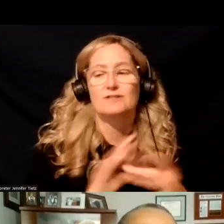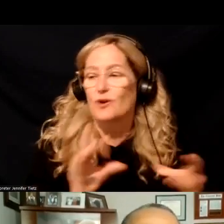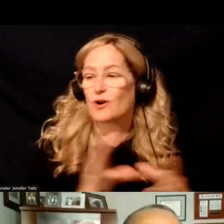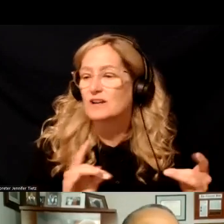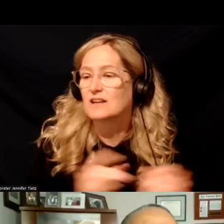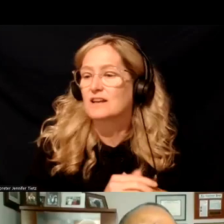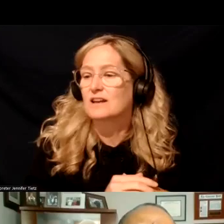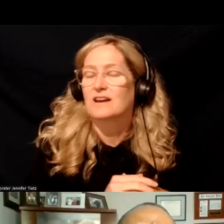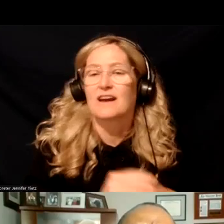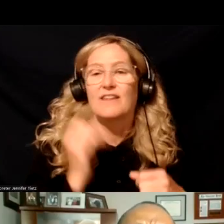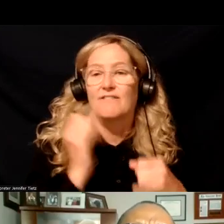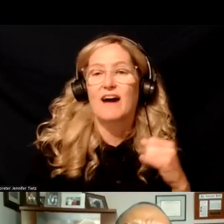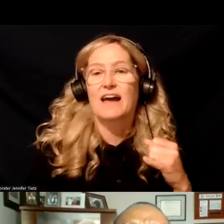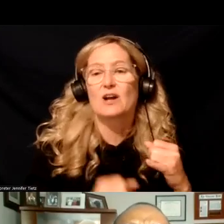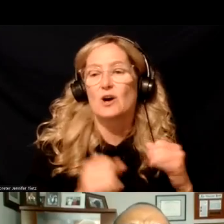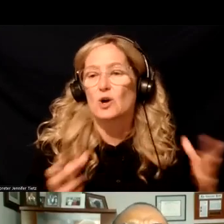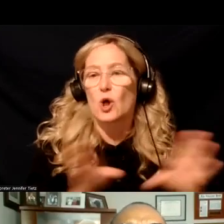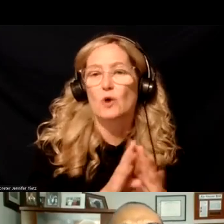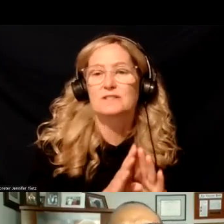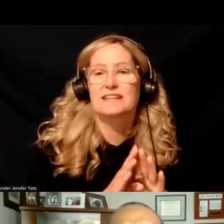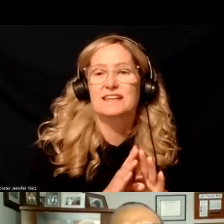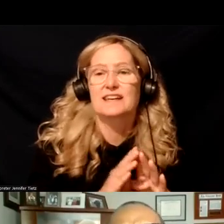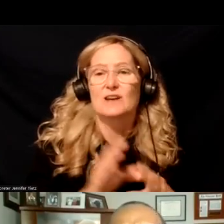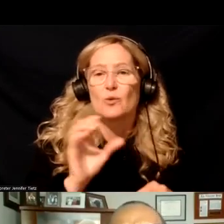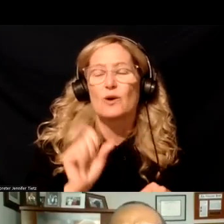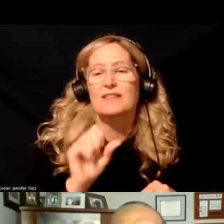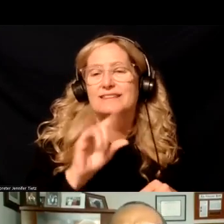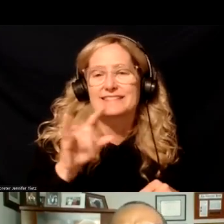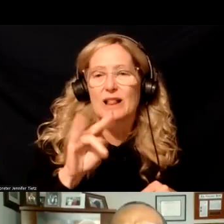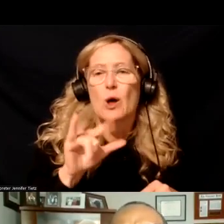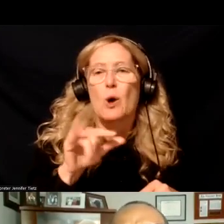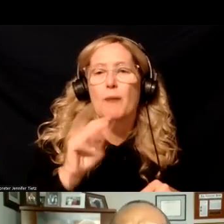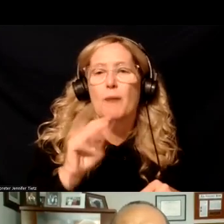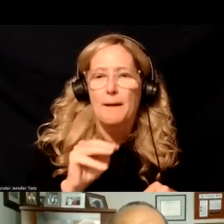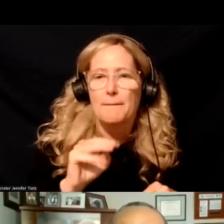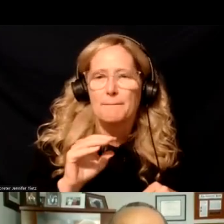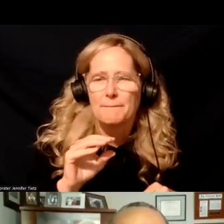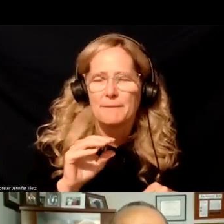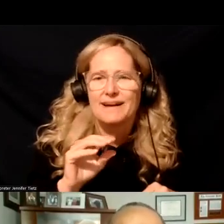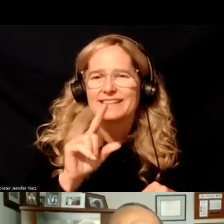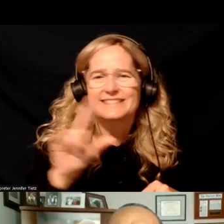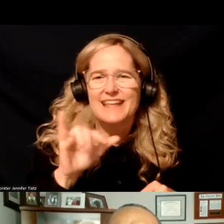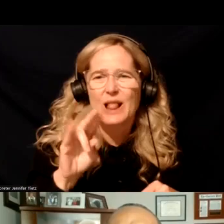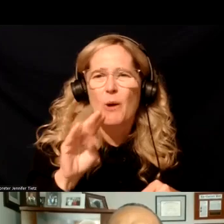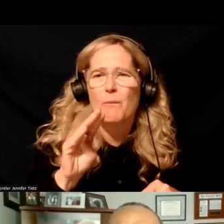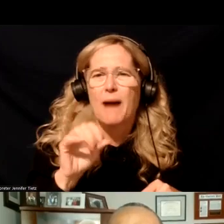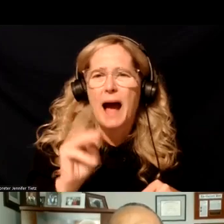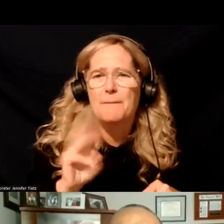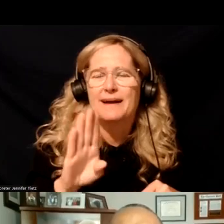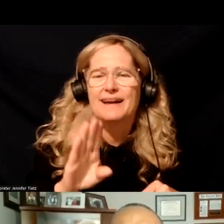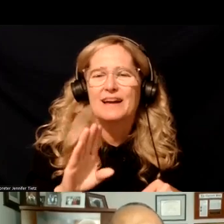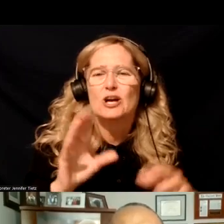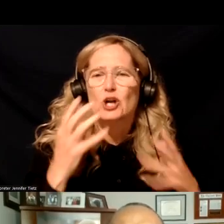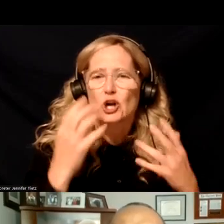And in closing, in the words of former First Lady Michelle Obama, history has shown us that courage can be contagious, and